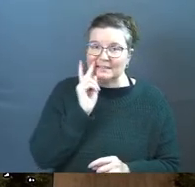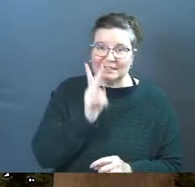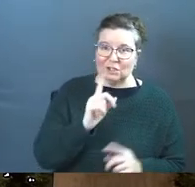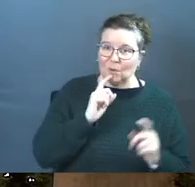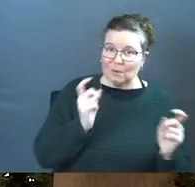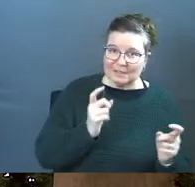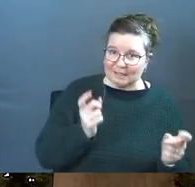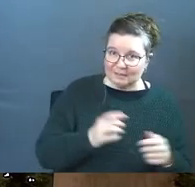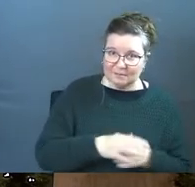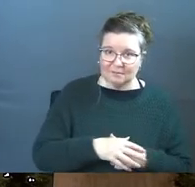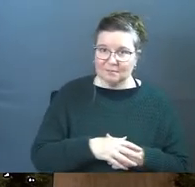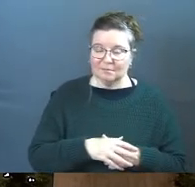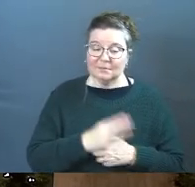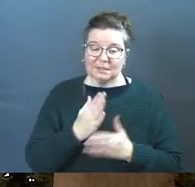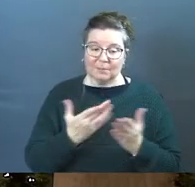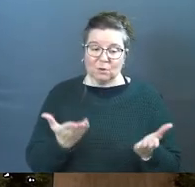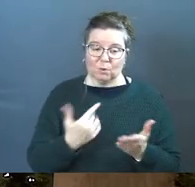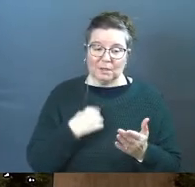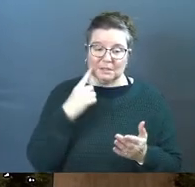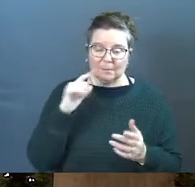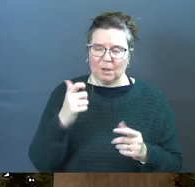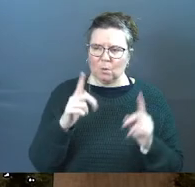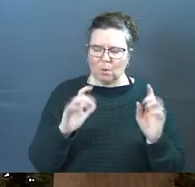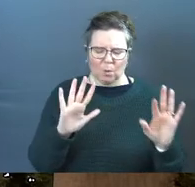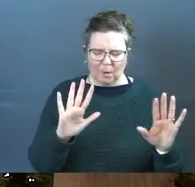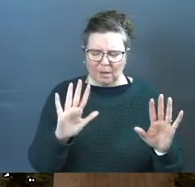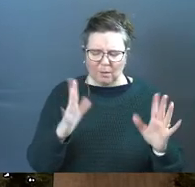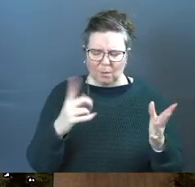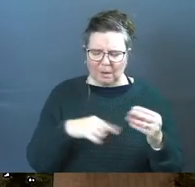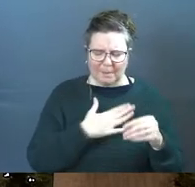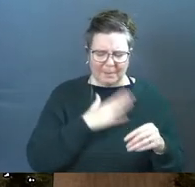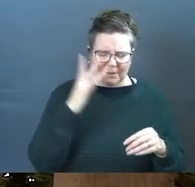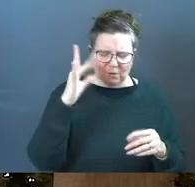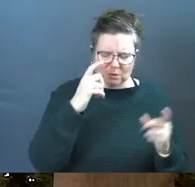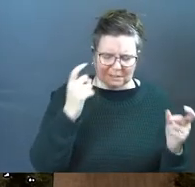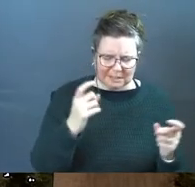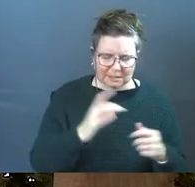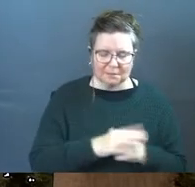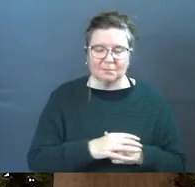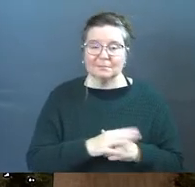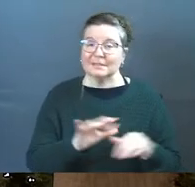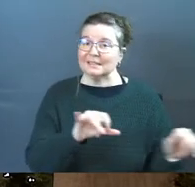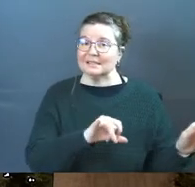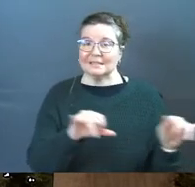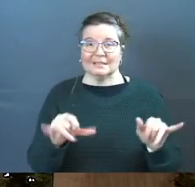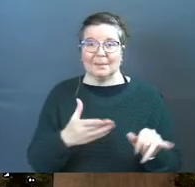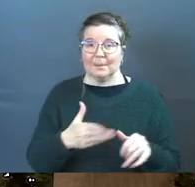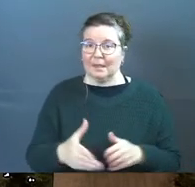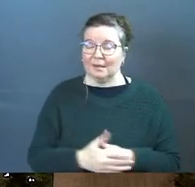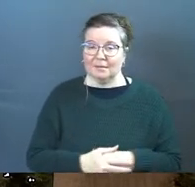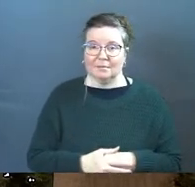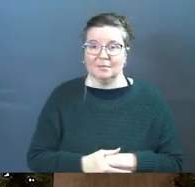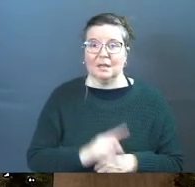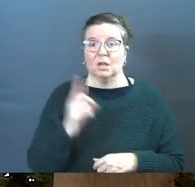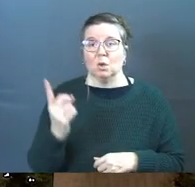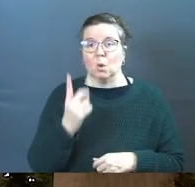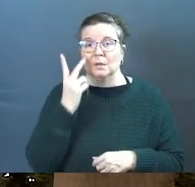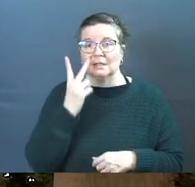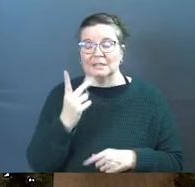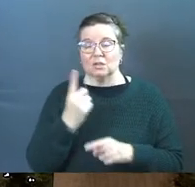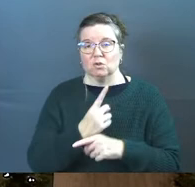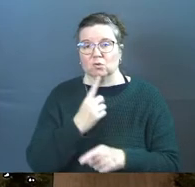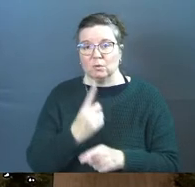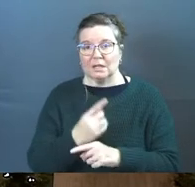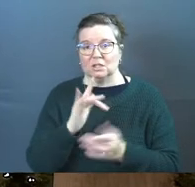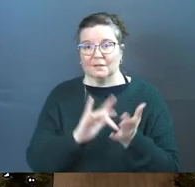doesn't see your sins some of you are hearing some of the other questions wait what what about my future sins same thing he only sees